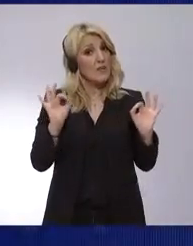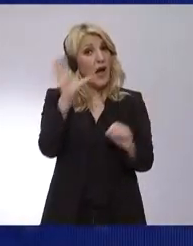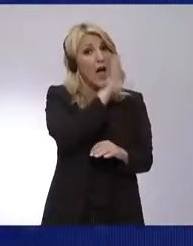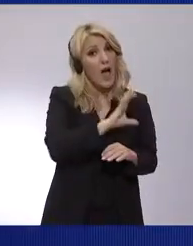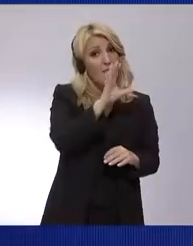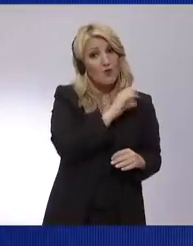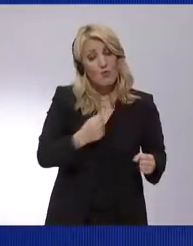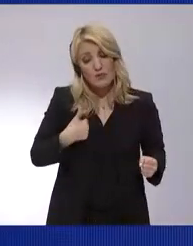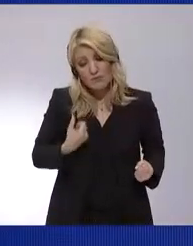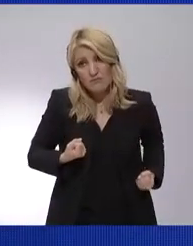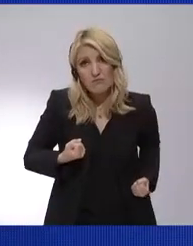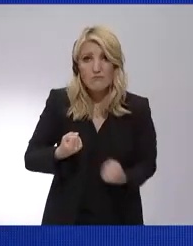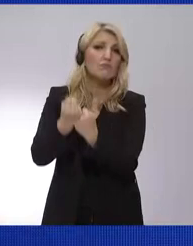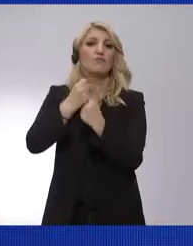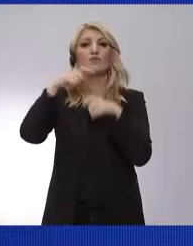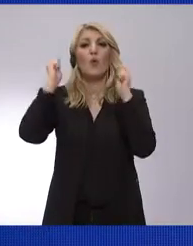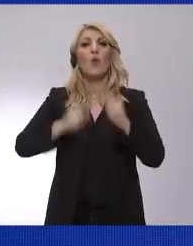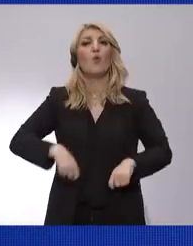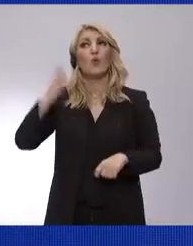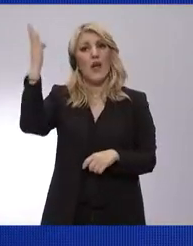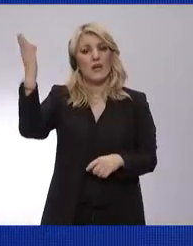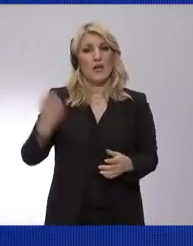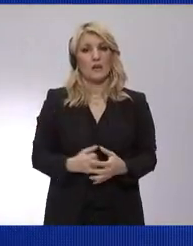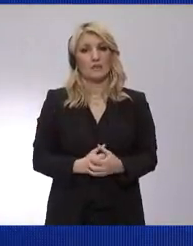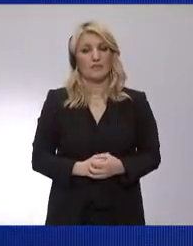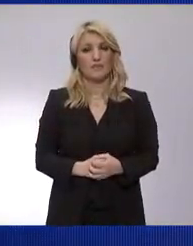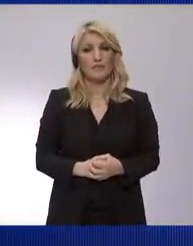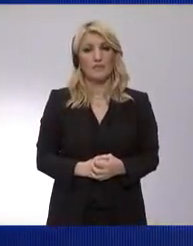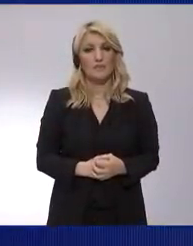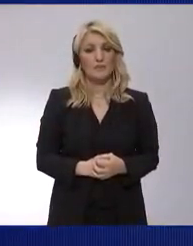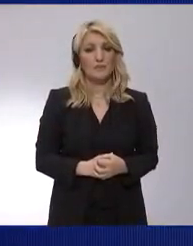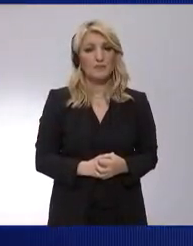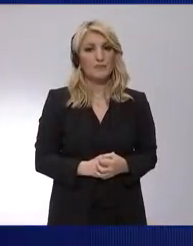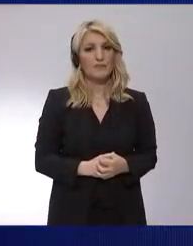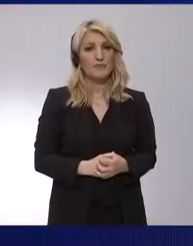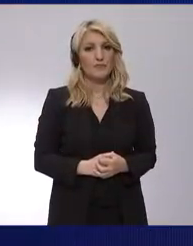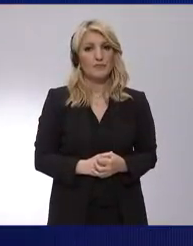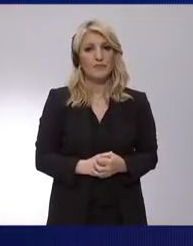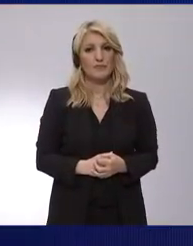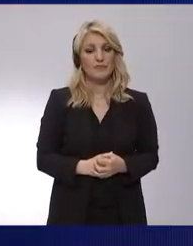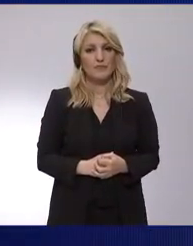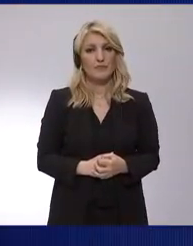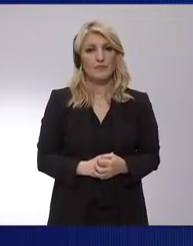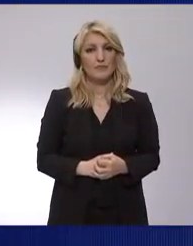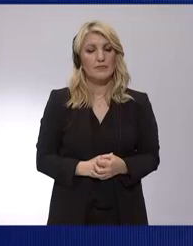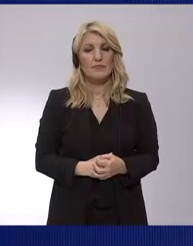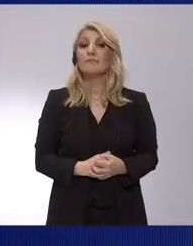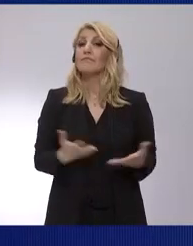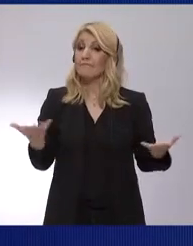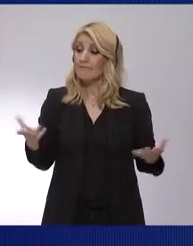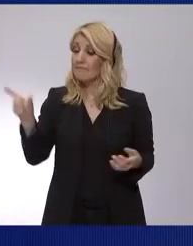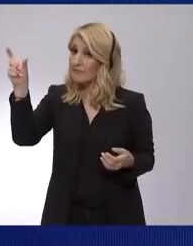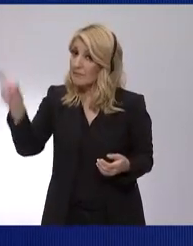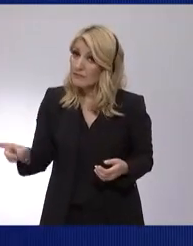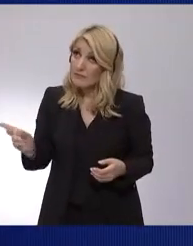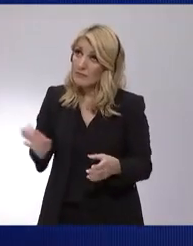a few hundred meters from where you were meeting President Zelensky by sending more weapons to Ukraine.